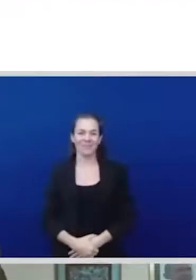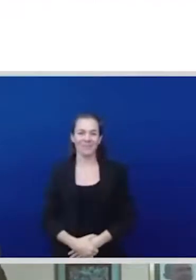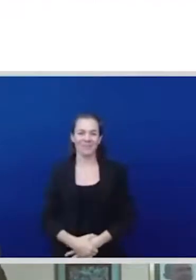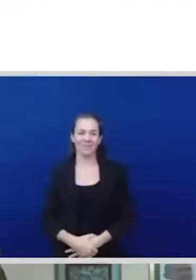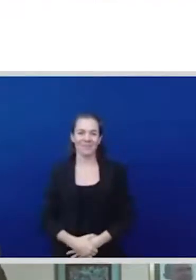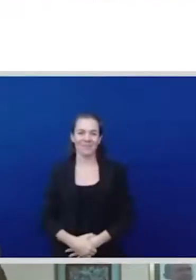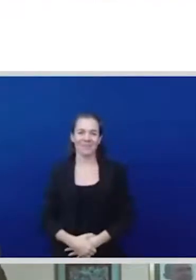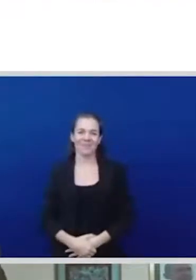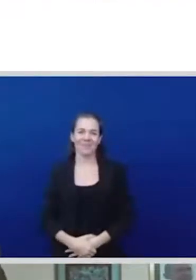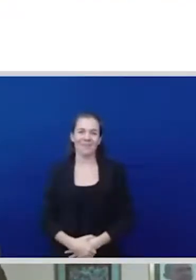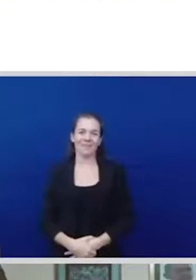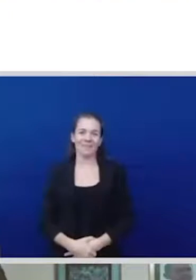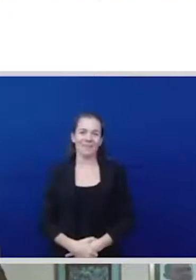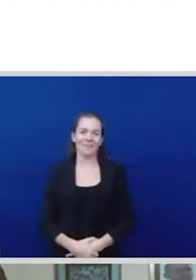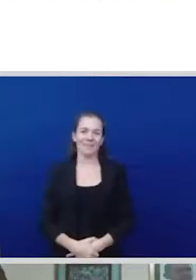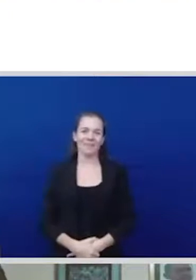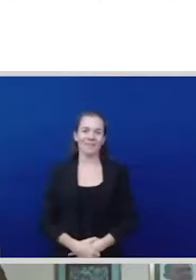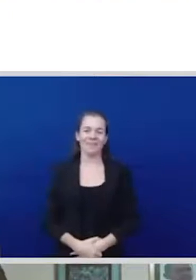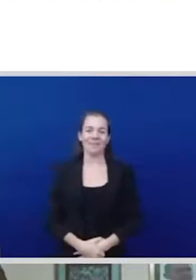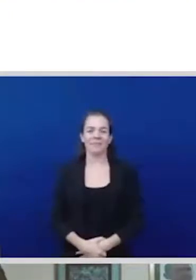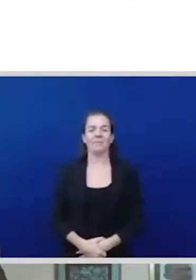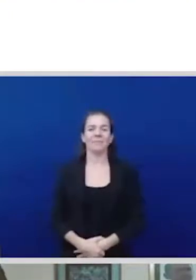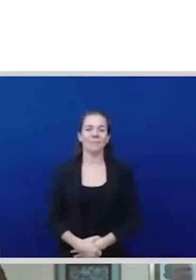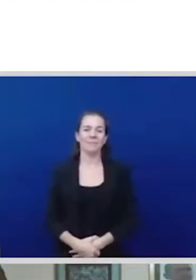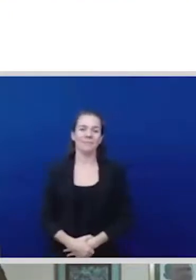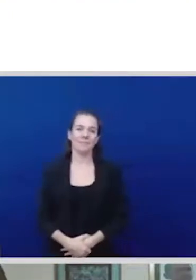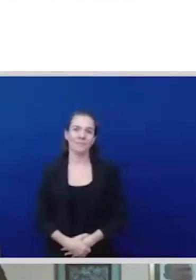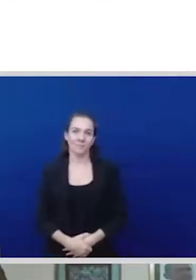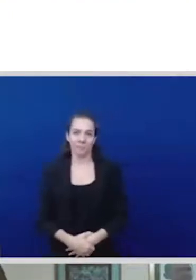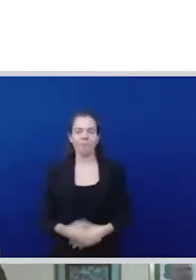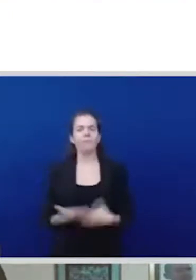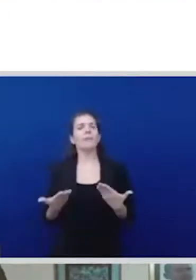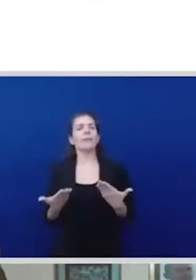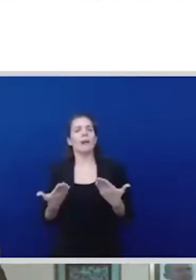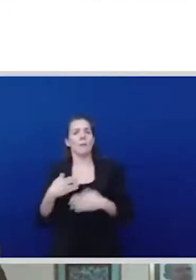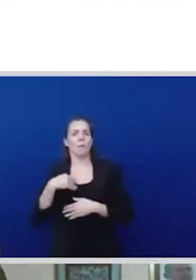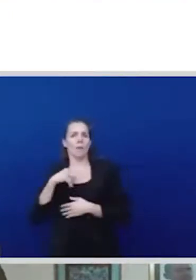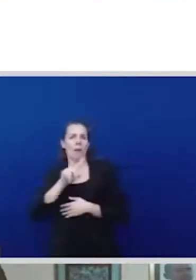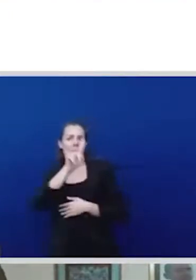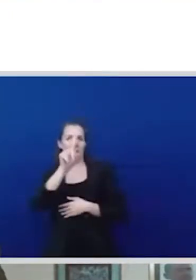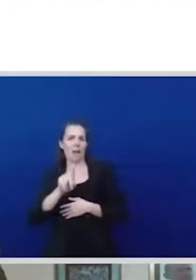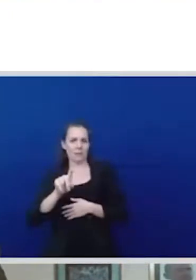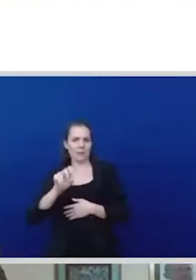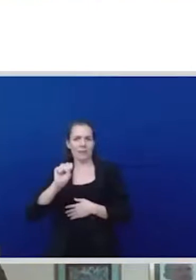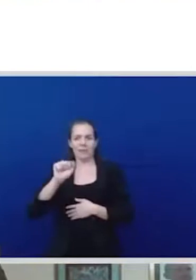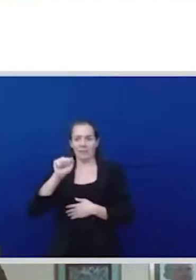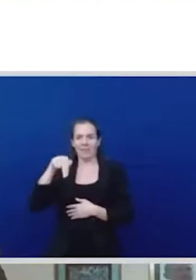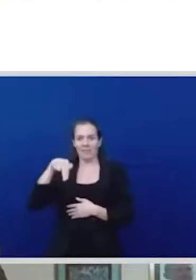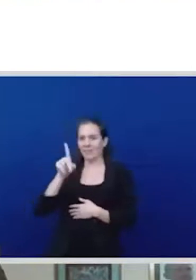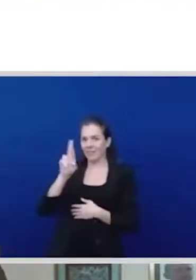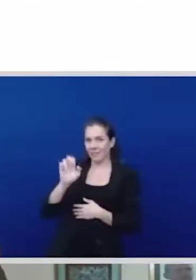these in these debates of new developments and call it green or calling it whatever